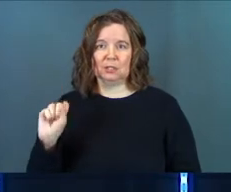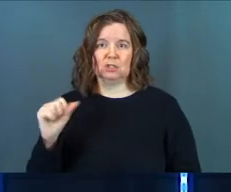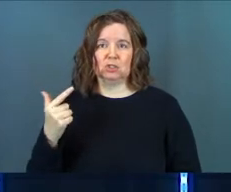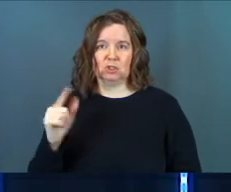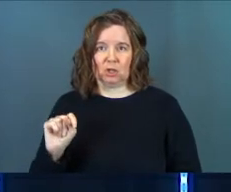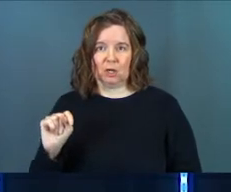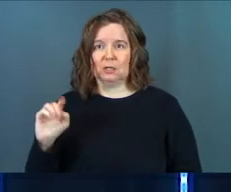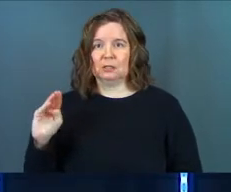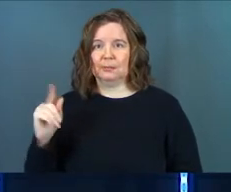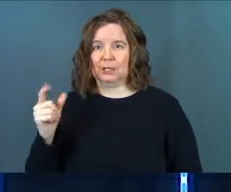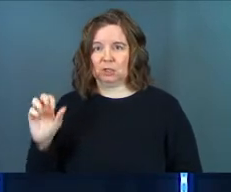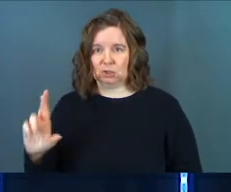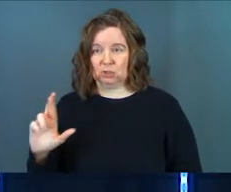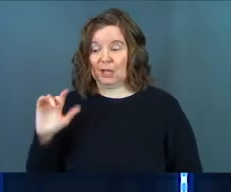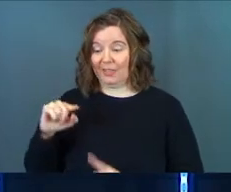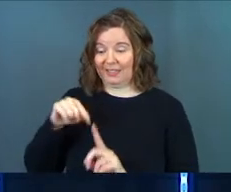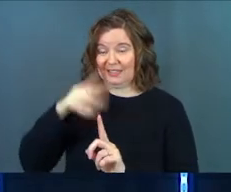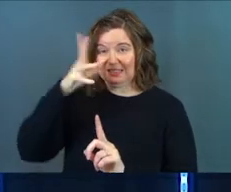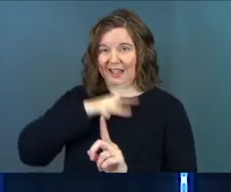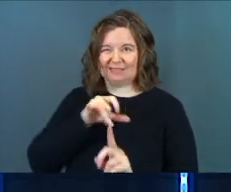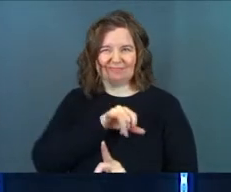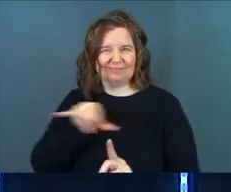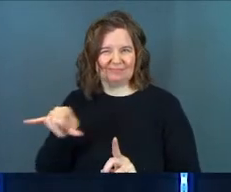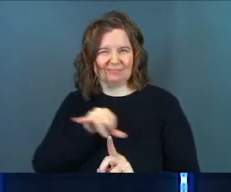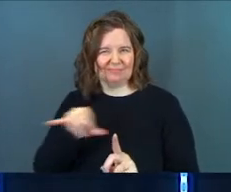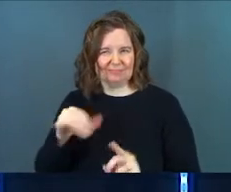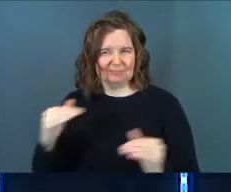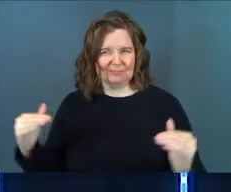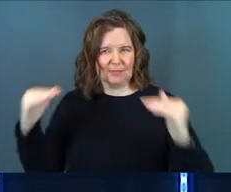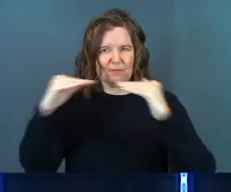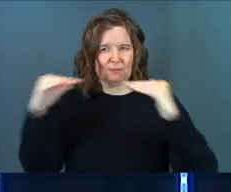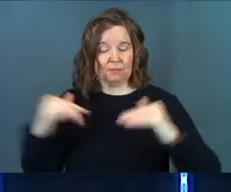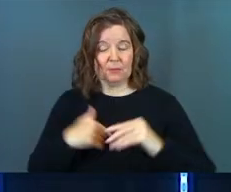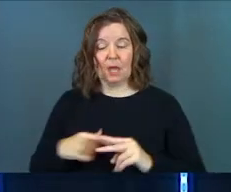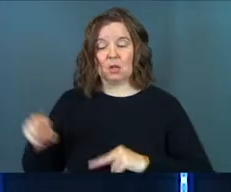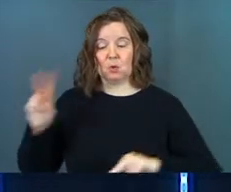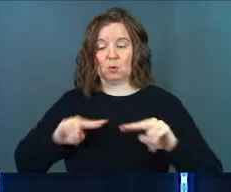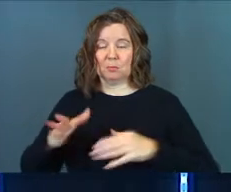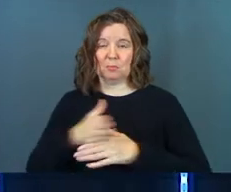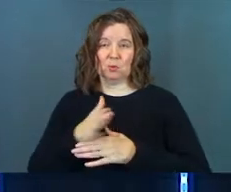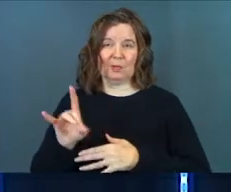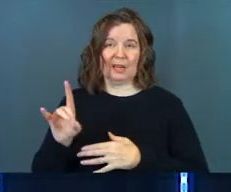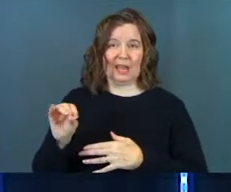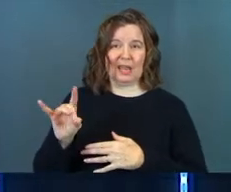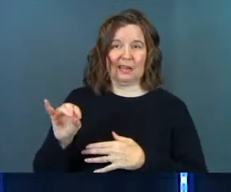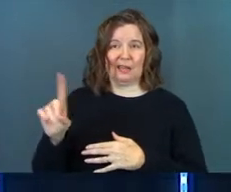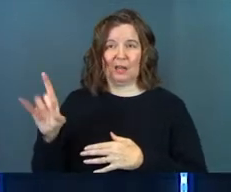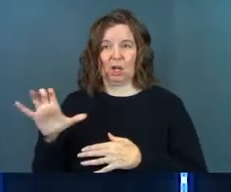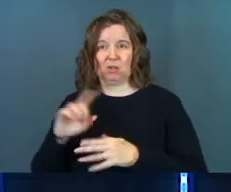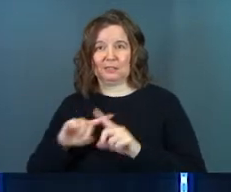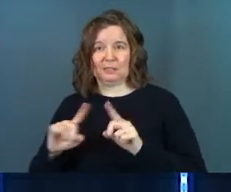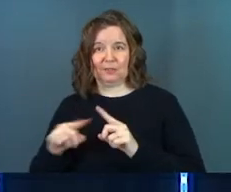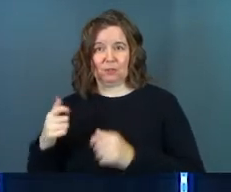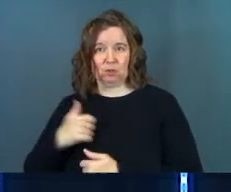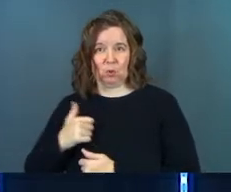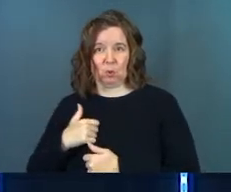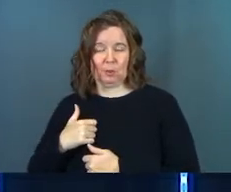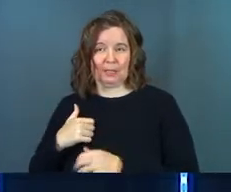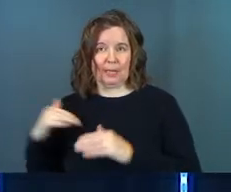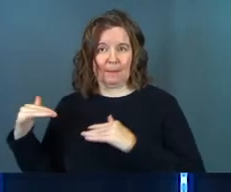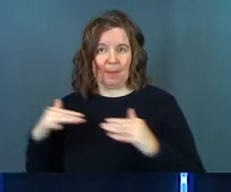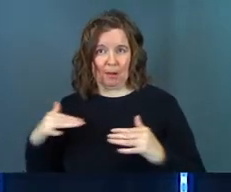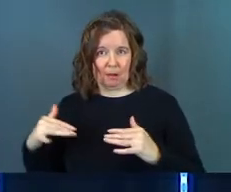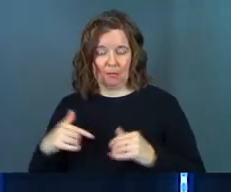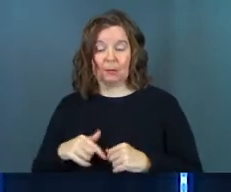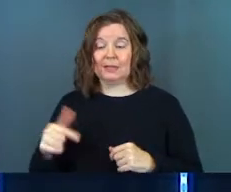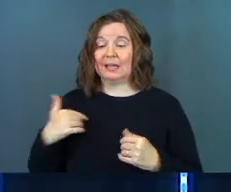Major. And that's what this guy was. And he would oversee between 80 and 100 different soldiers in battle.